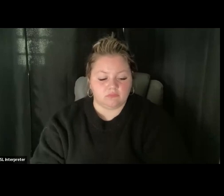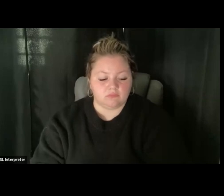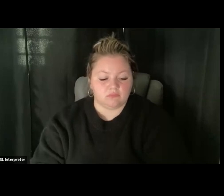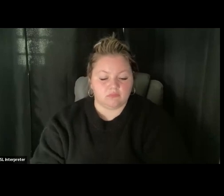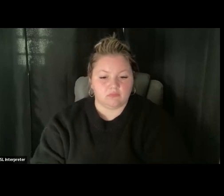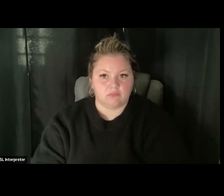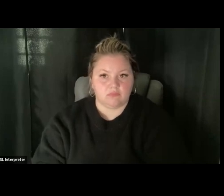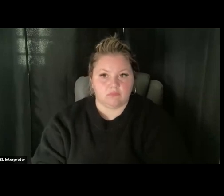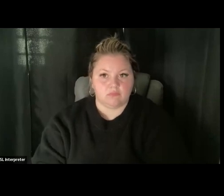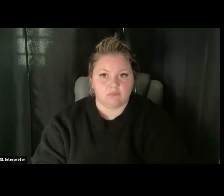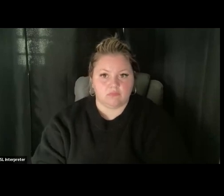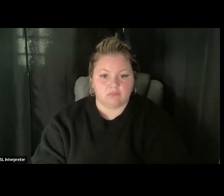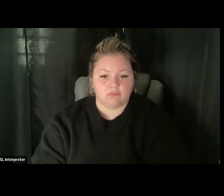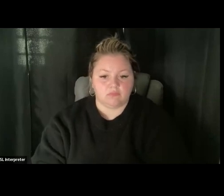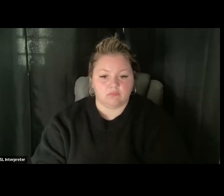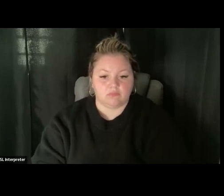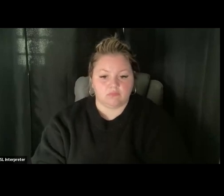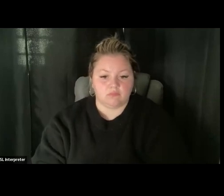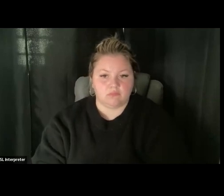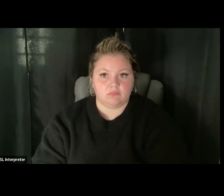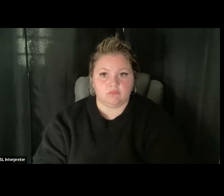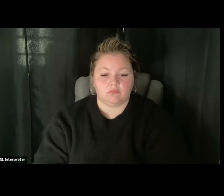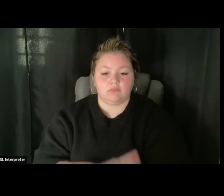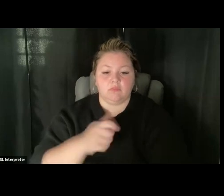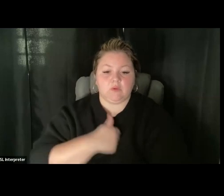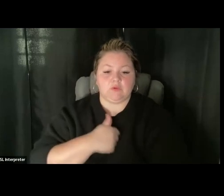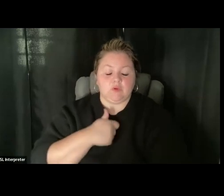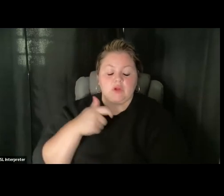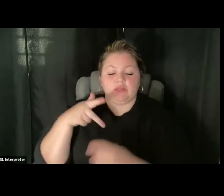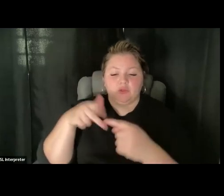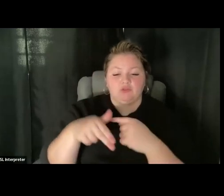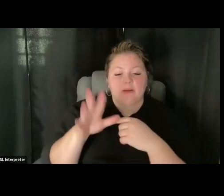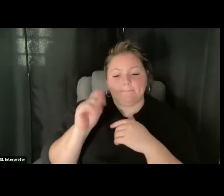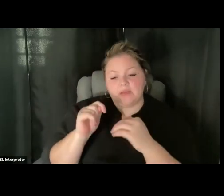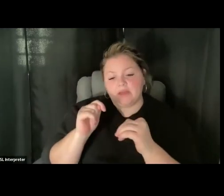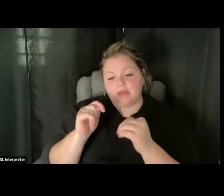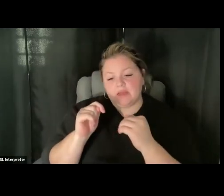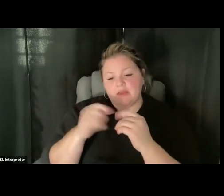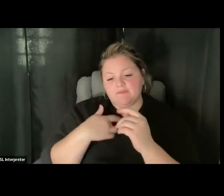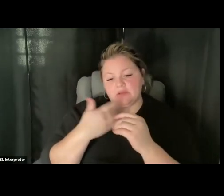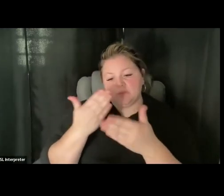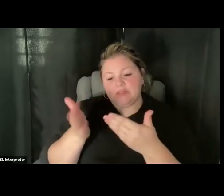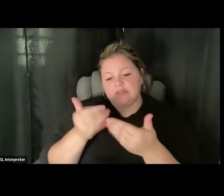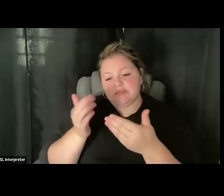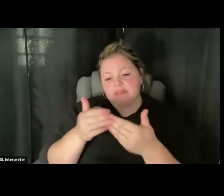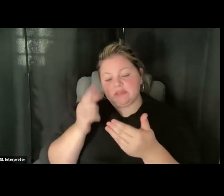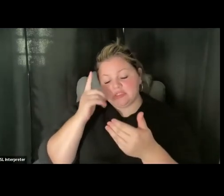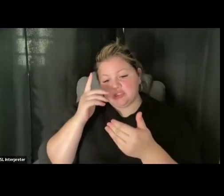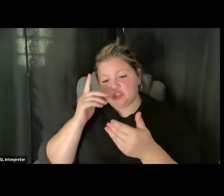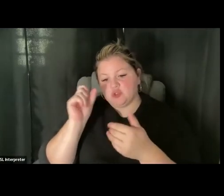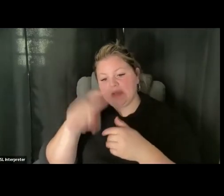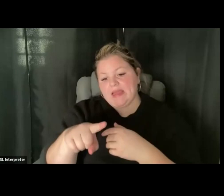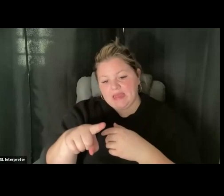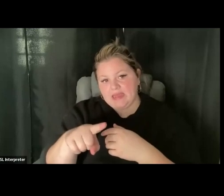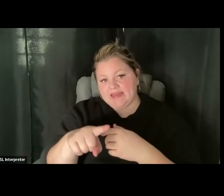Sorry. Yeah. Sorry to interrupt. I just realized it'd be easier if I asked the question that I have that I cannot